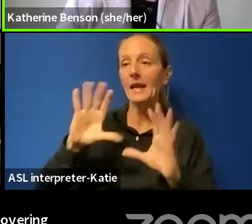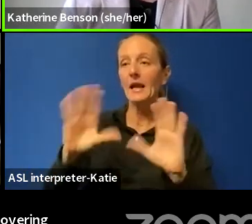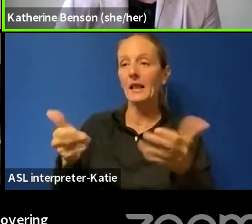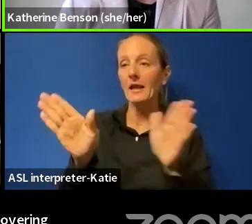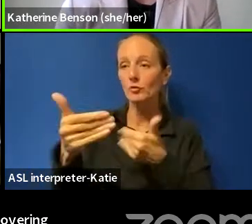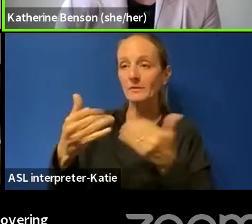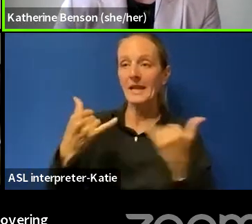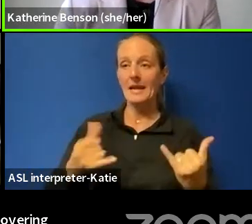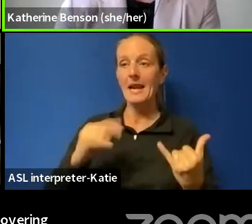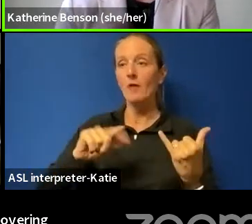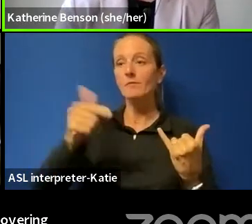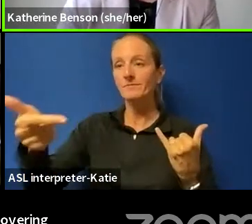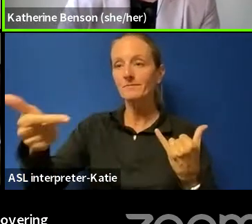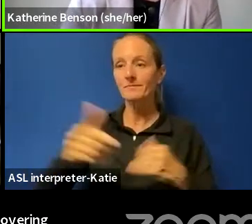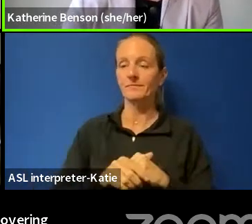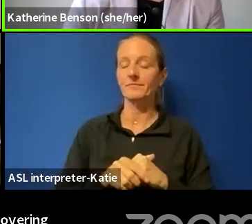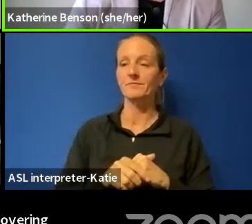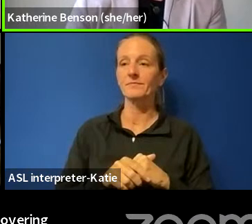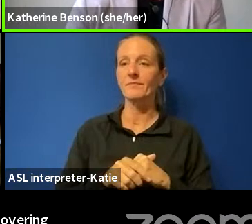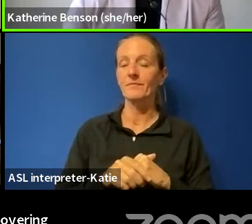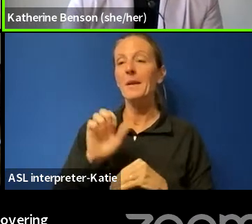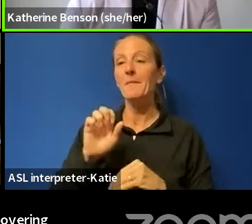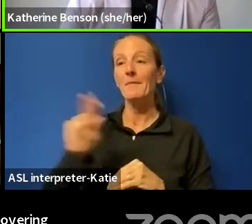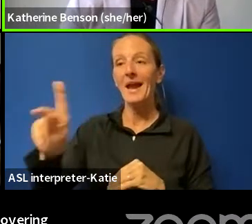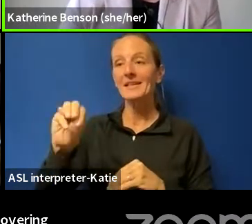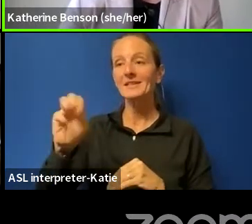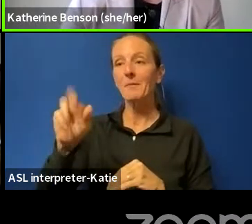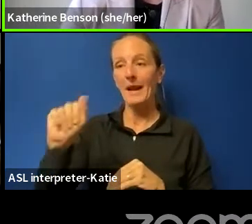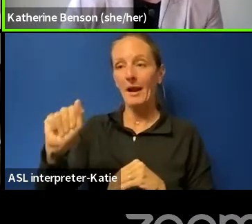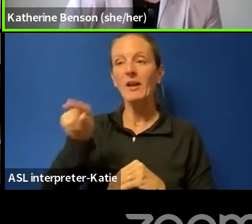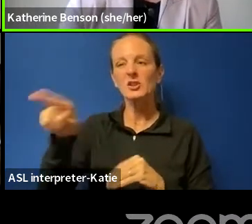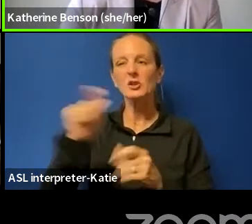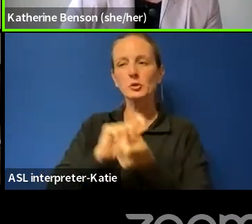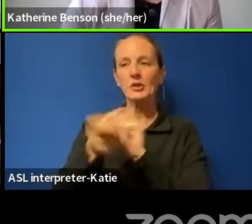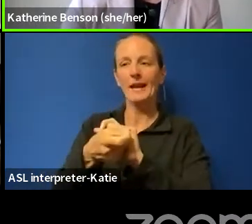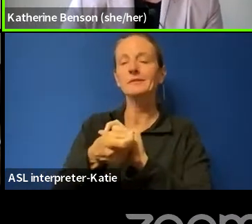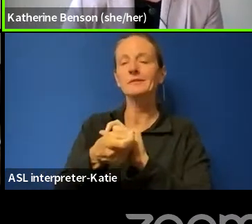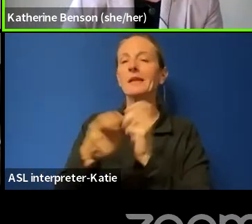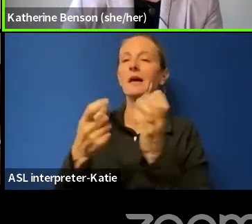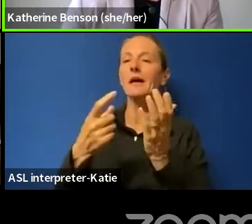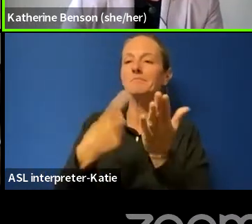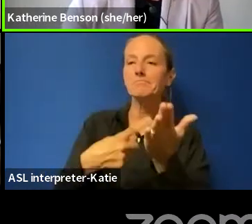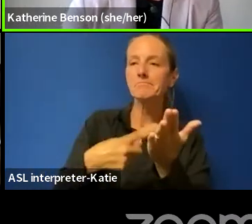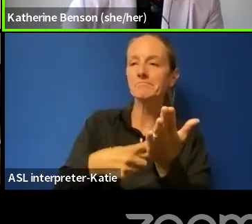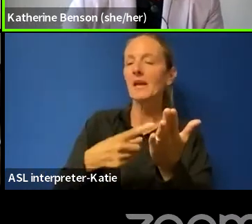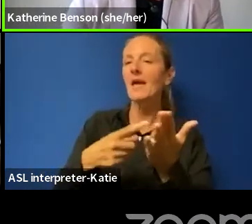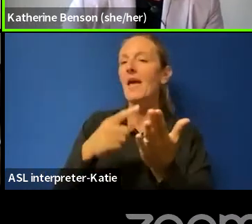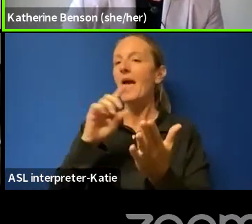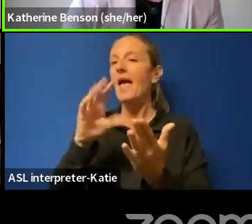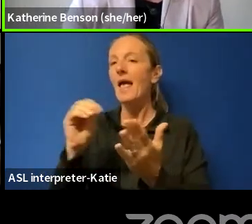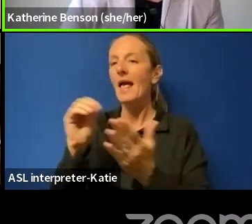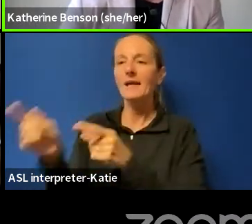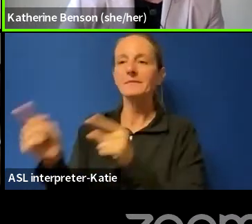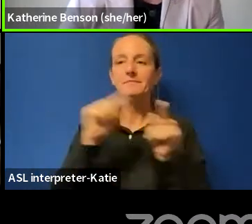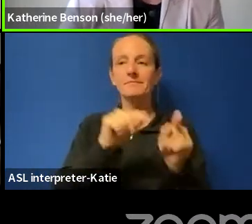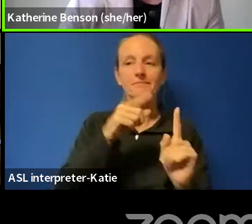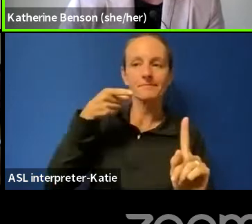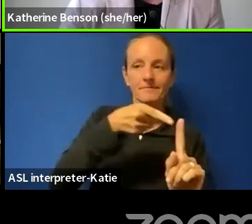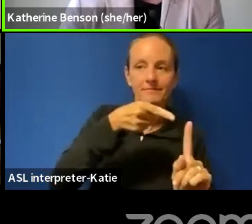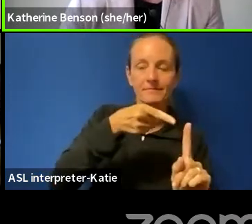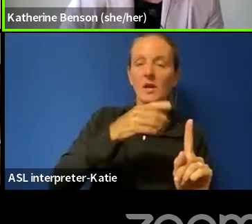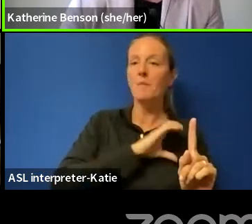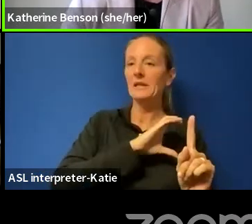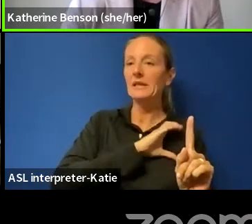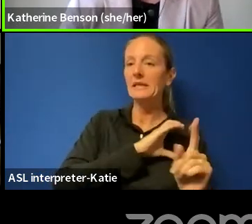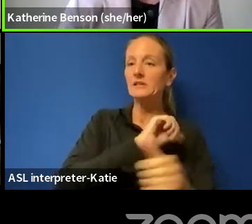turn over the virtual stage back to Mara, who will pivot our conversation to look at the laws that governs police authority to search our cell